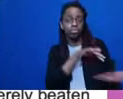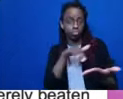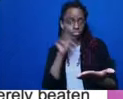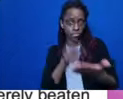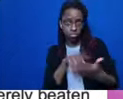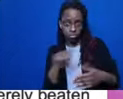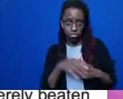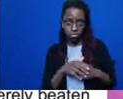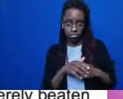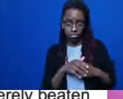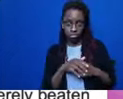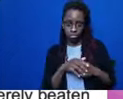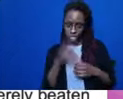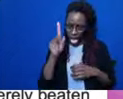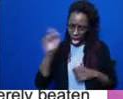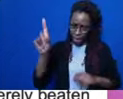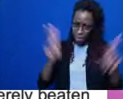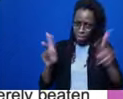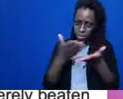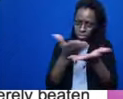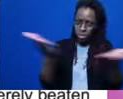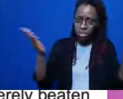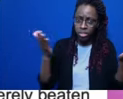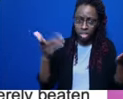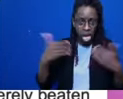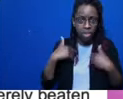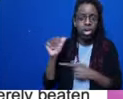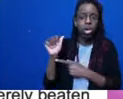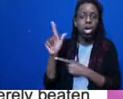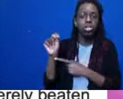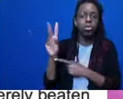ways that the incident could have been handled. You know?